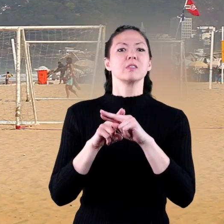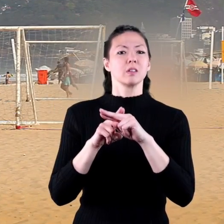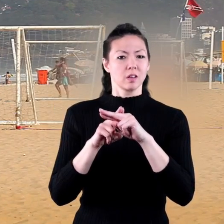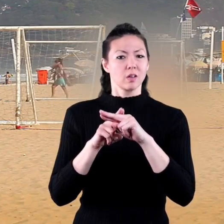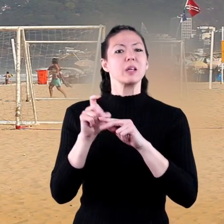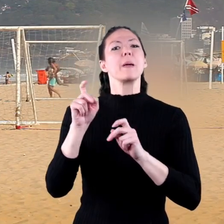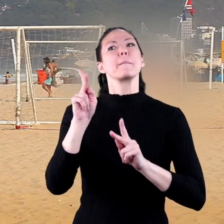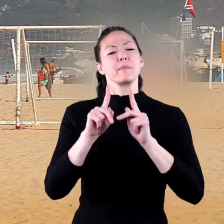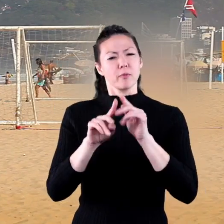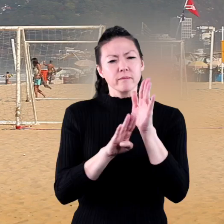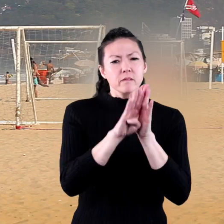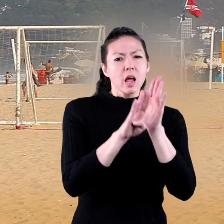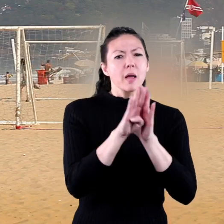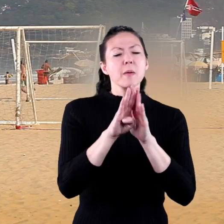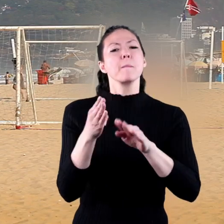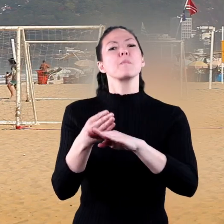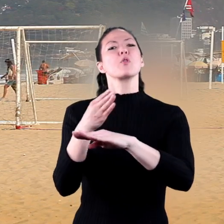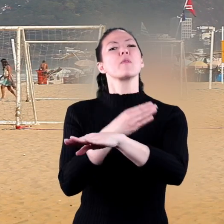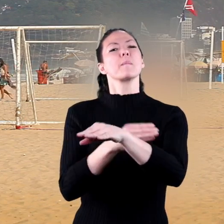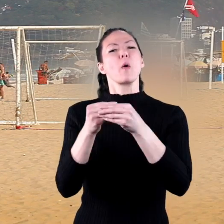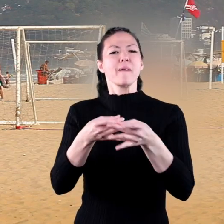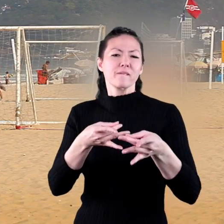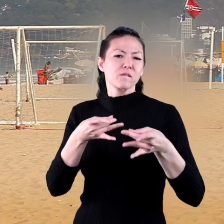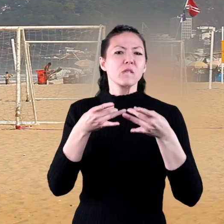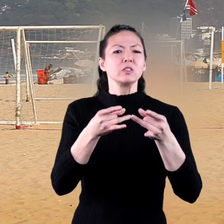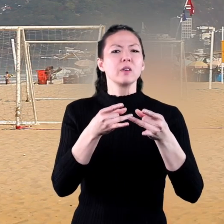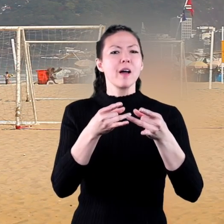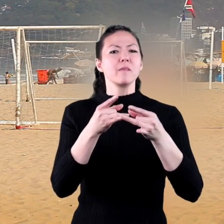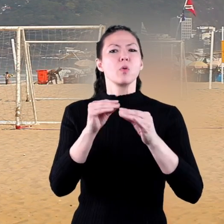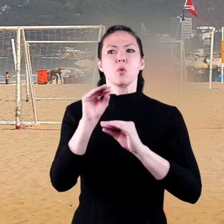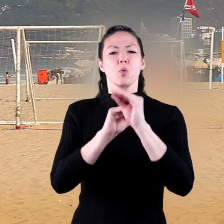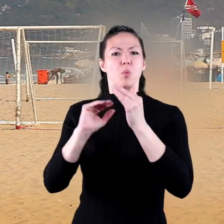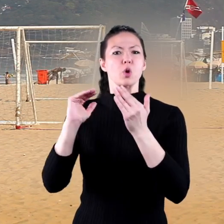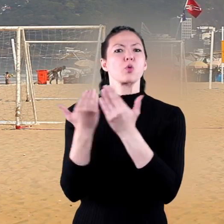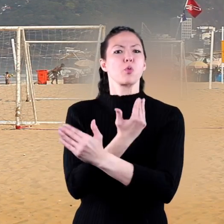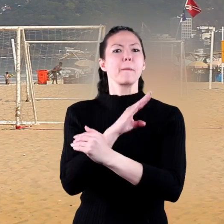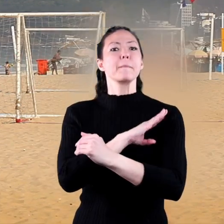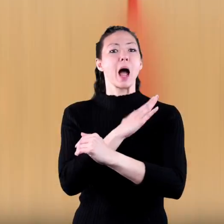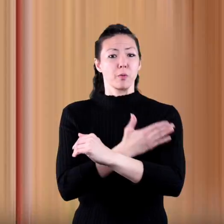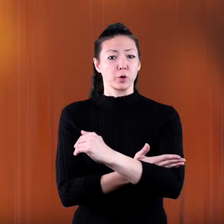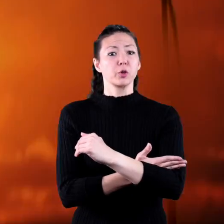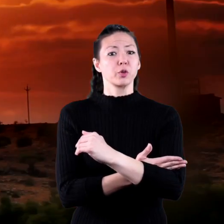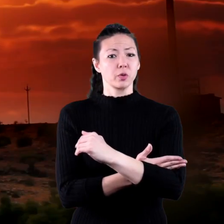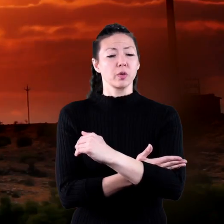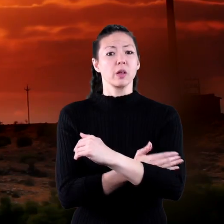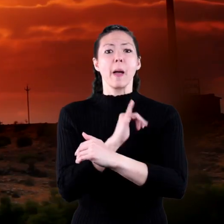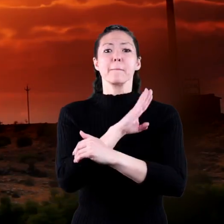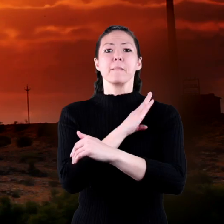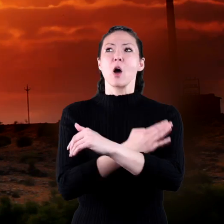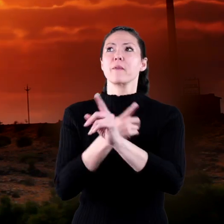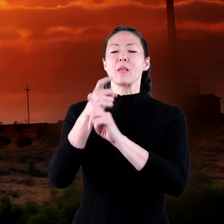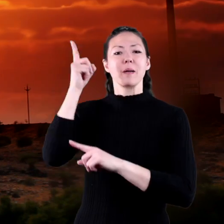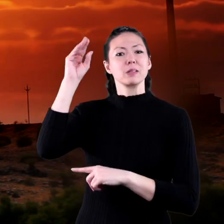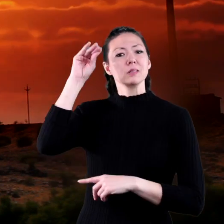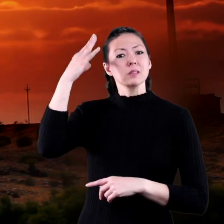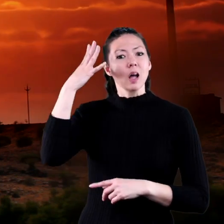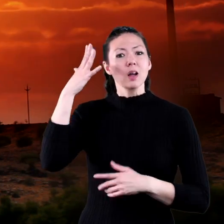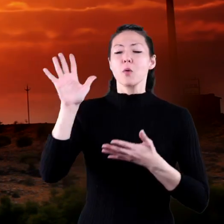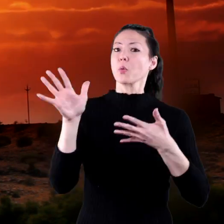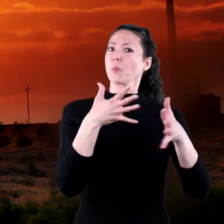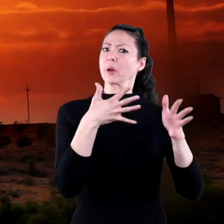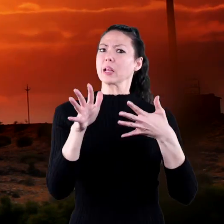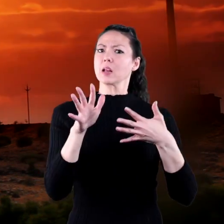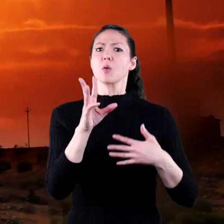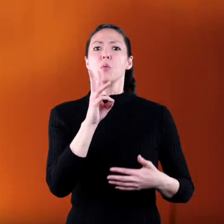need people to develop improved and efficient sources of renewable power, like power from the sun and